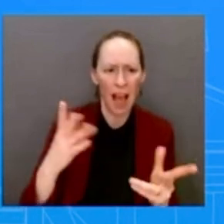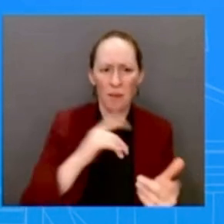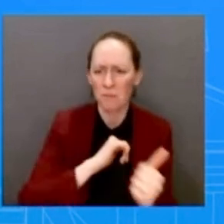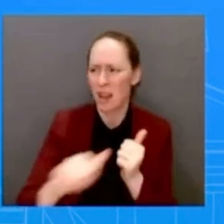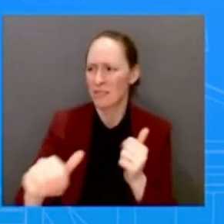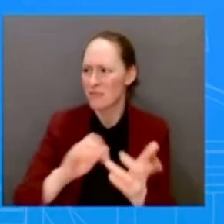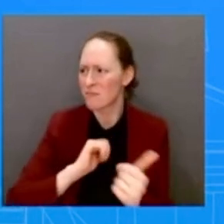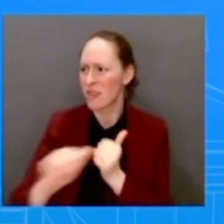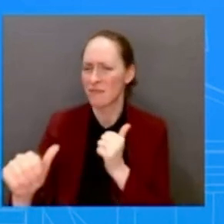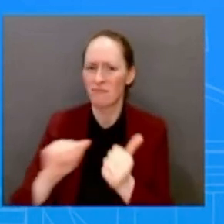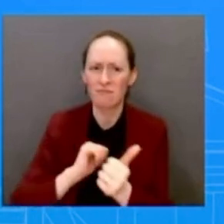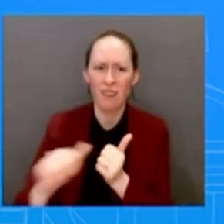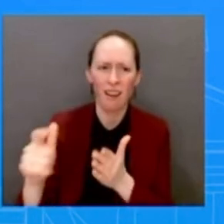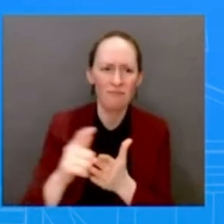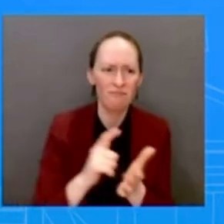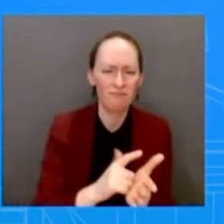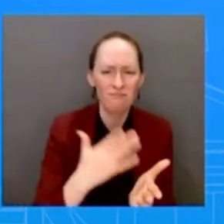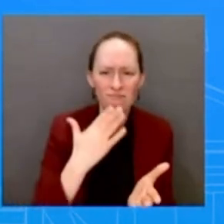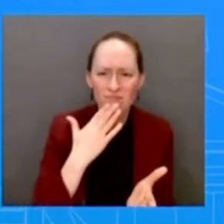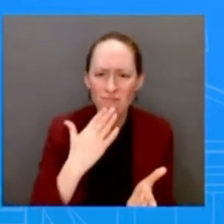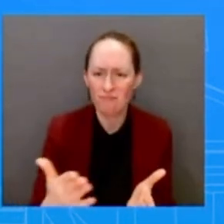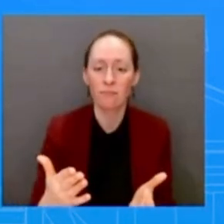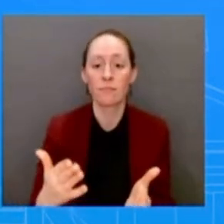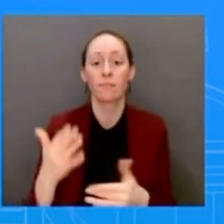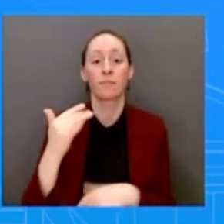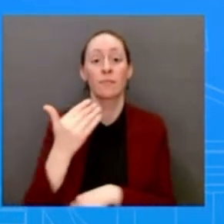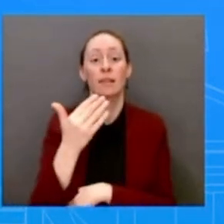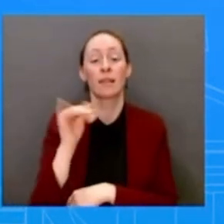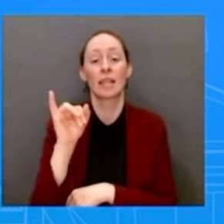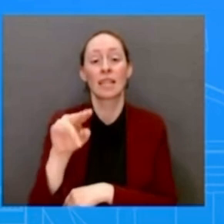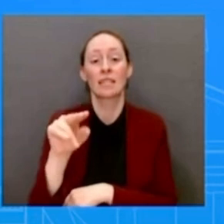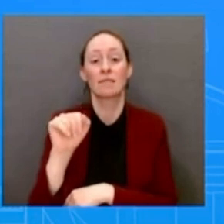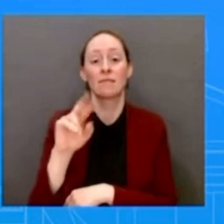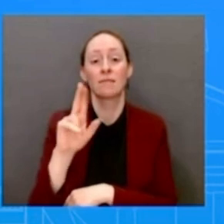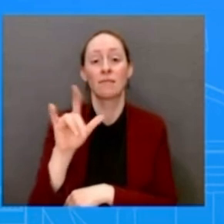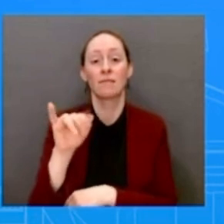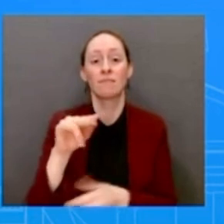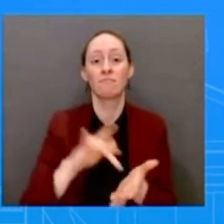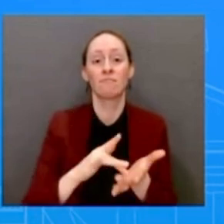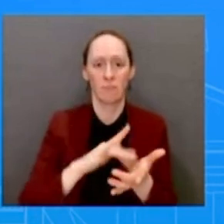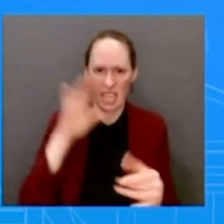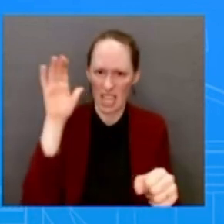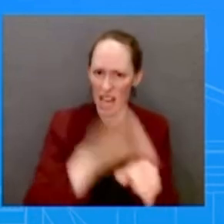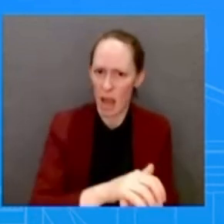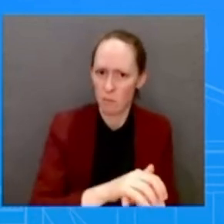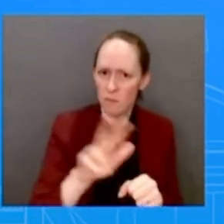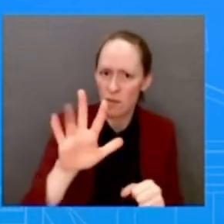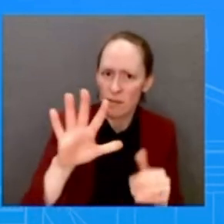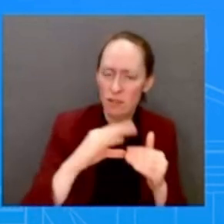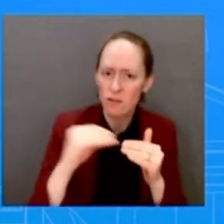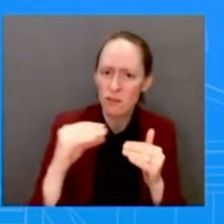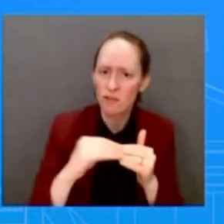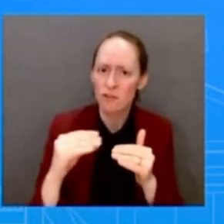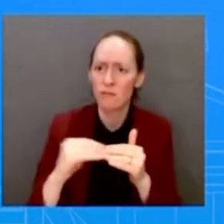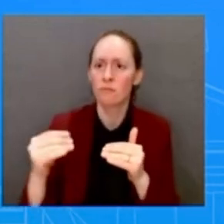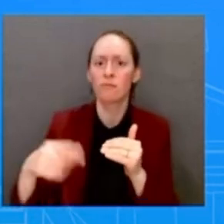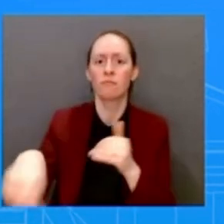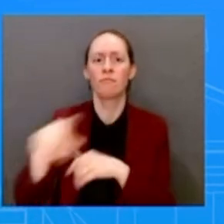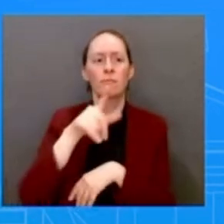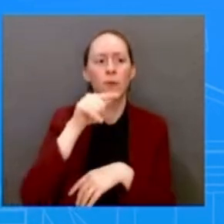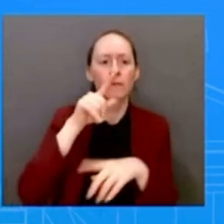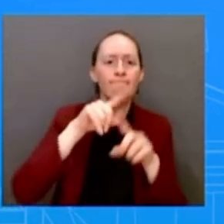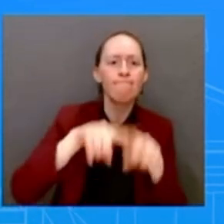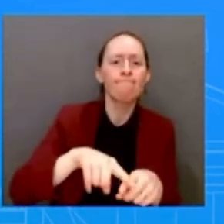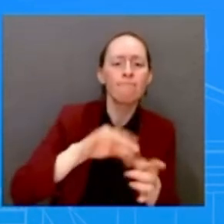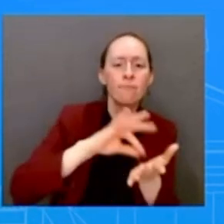per month for seniors on Medicare, those are the things that matter. Now we see farmer companies like Eli Lilly doing the same, but